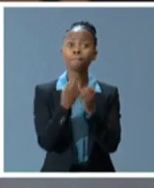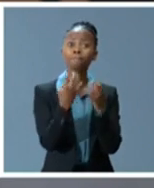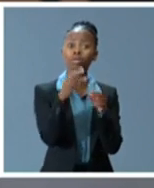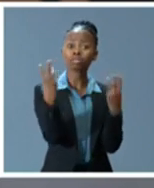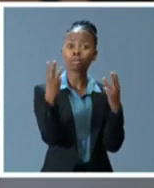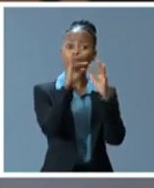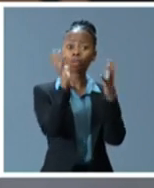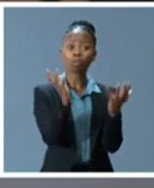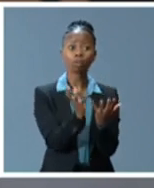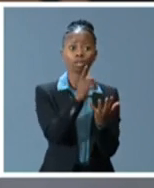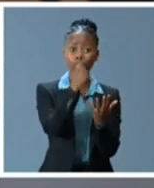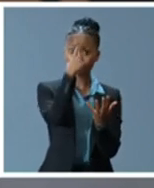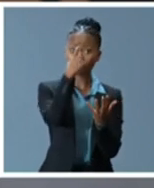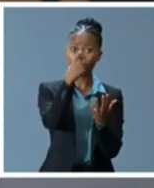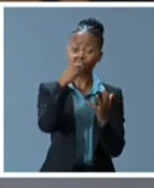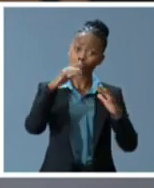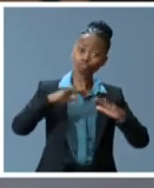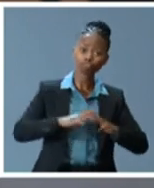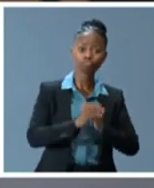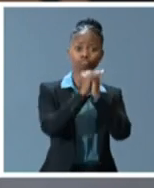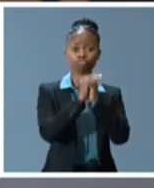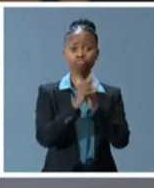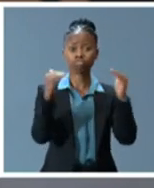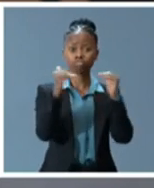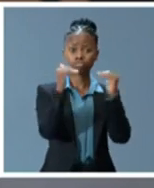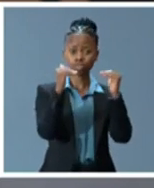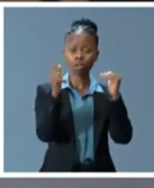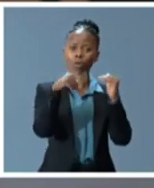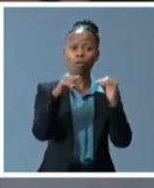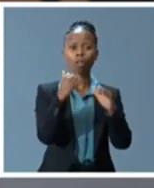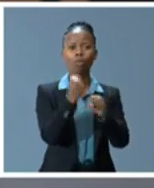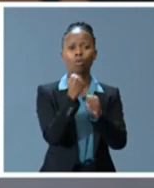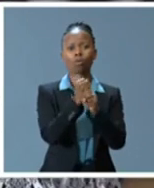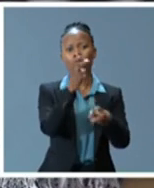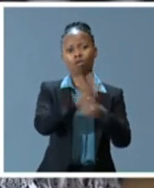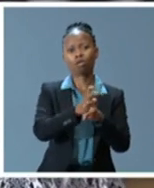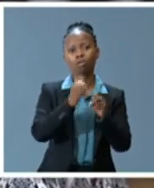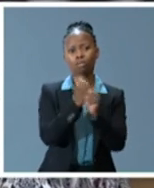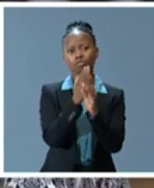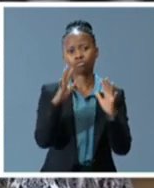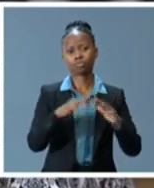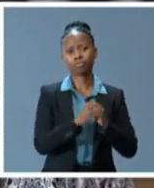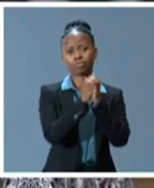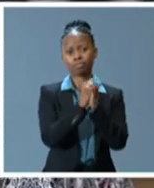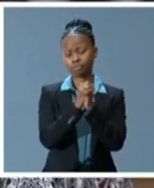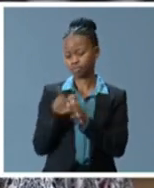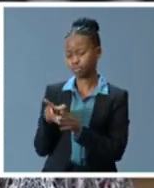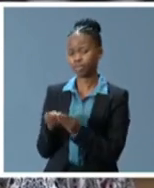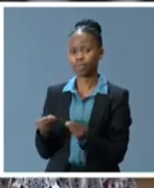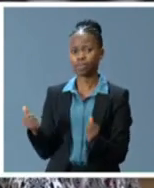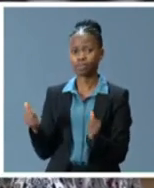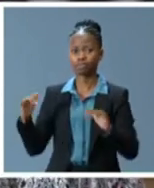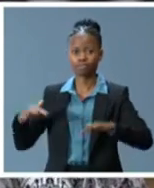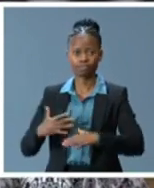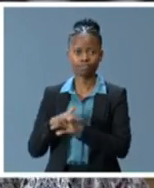believed in the dignity of all people. At the time, many powerful countries in the